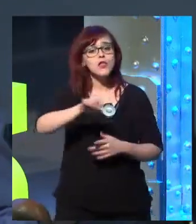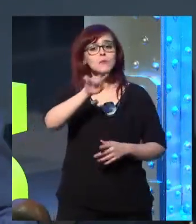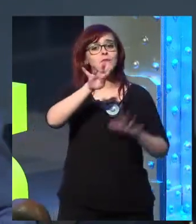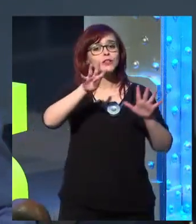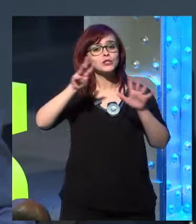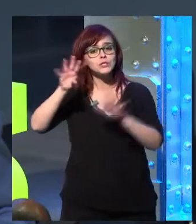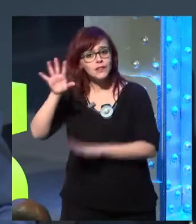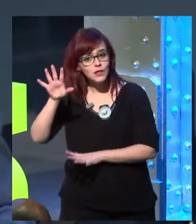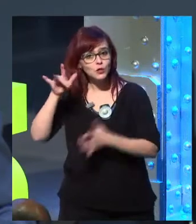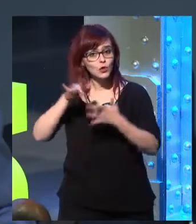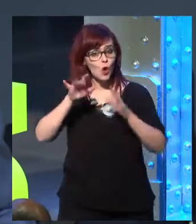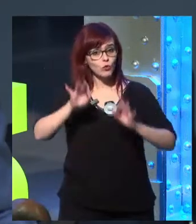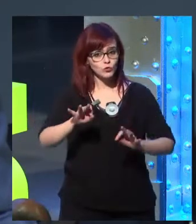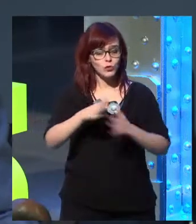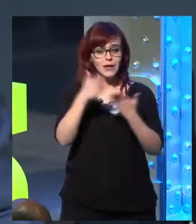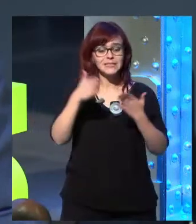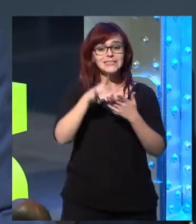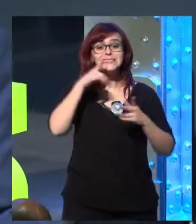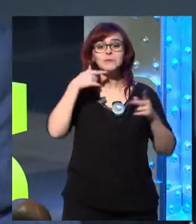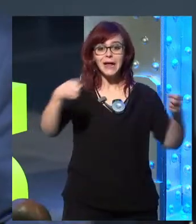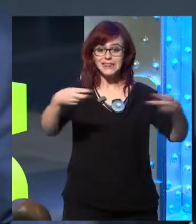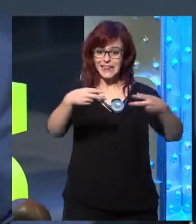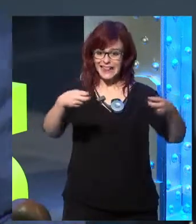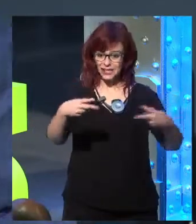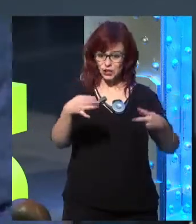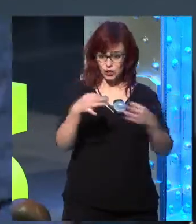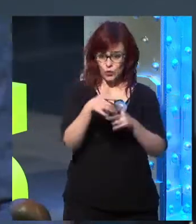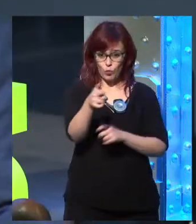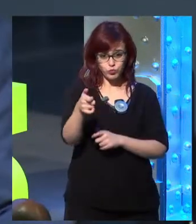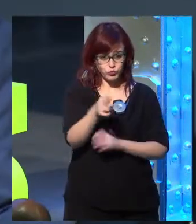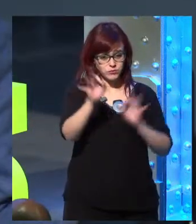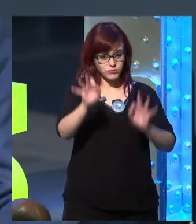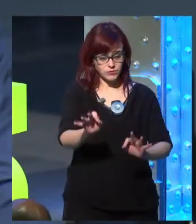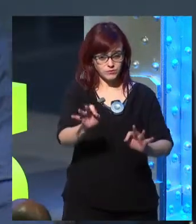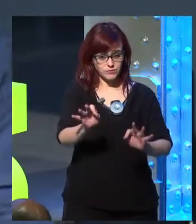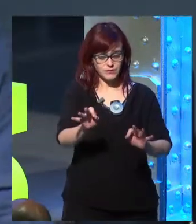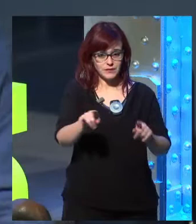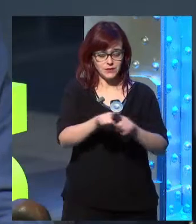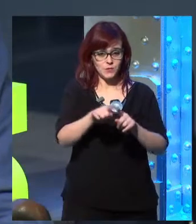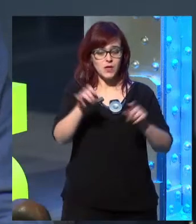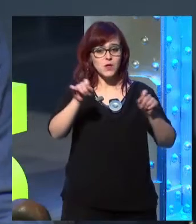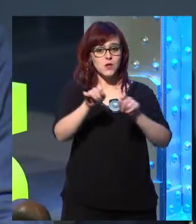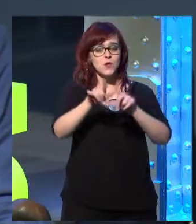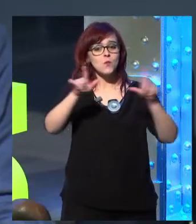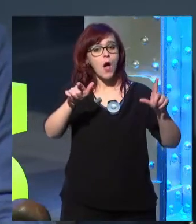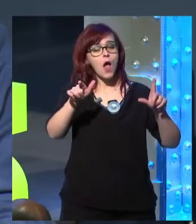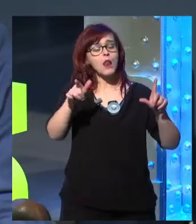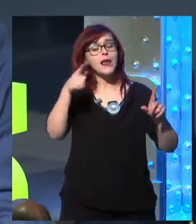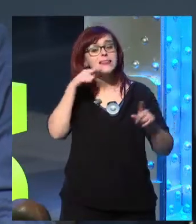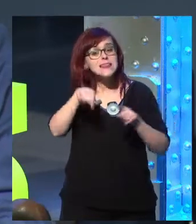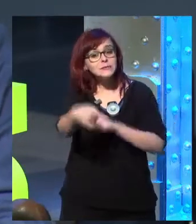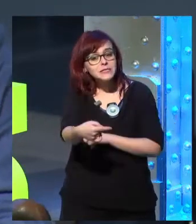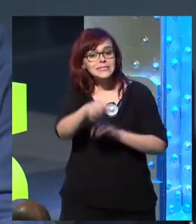issue in 1985 that was about teletext until the